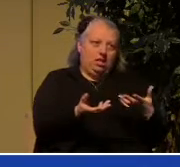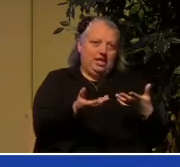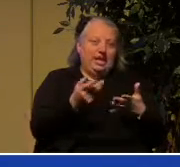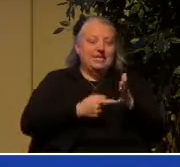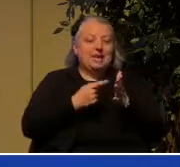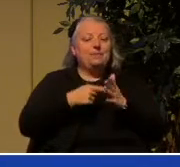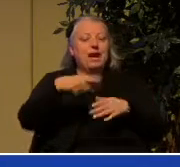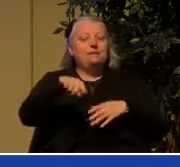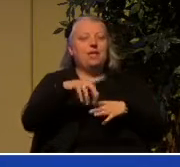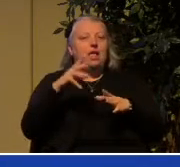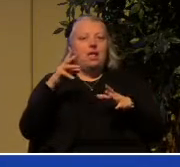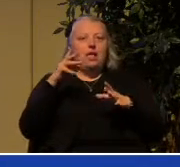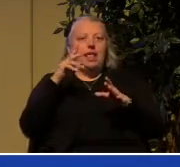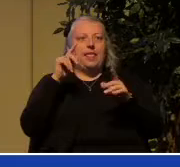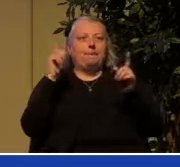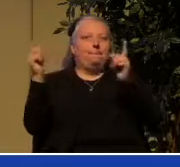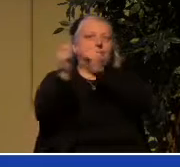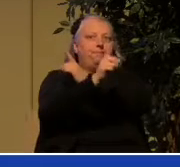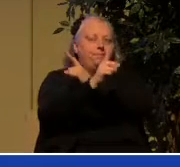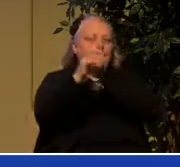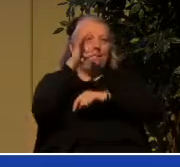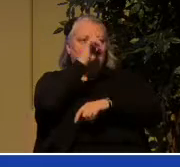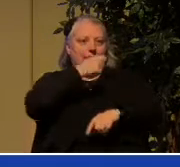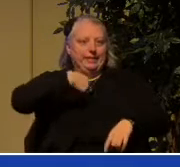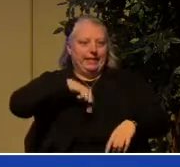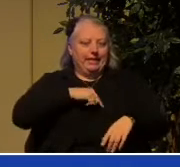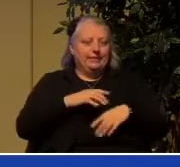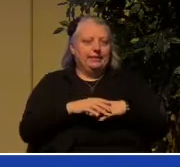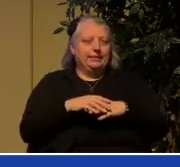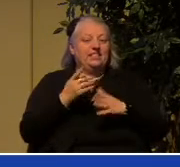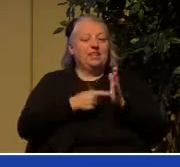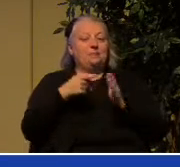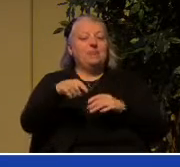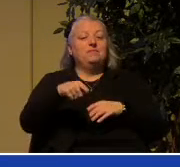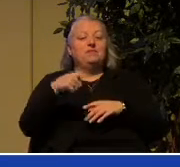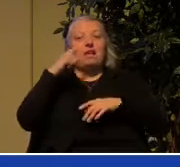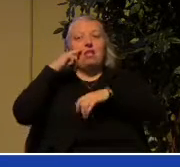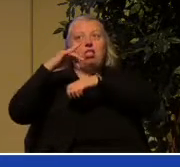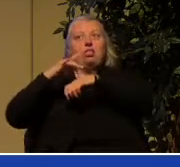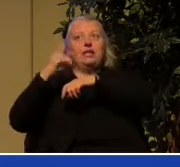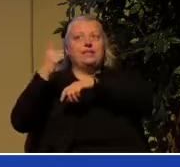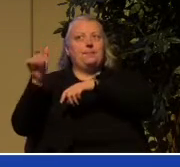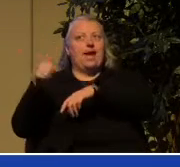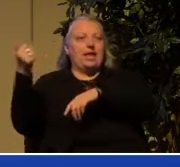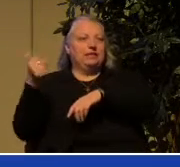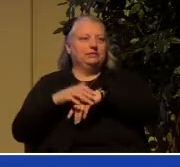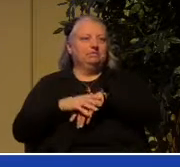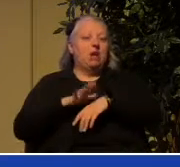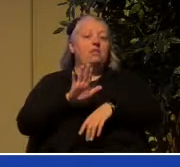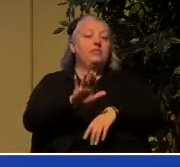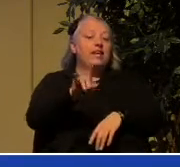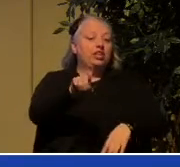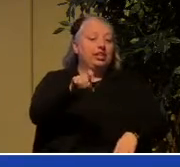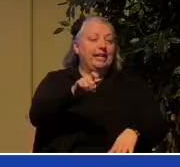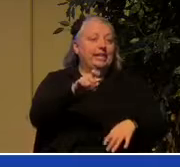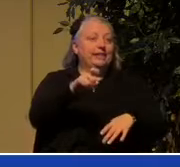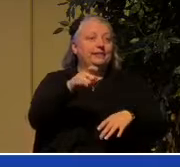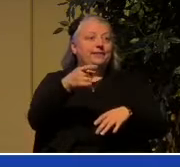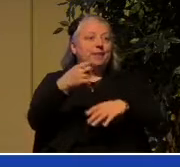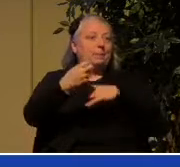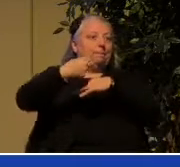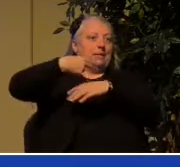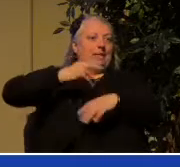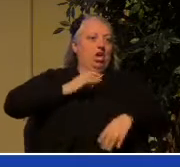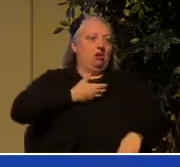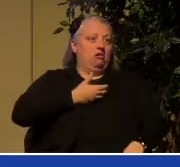preoccupied. Sometimes they have needs of their own. And the result of that is that not infrequently in the